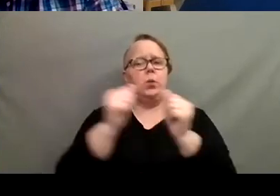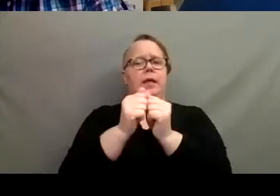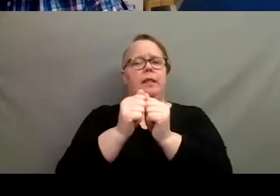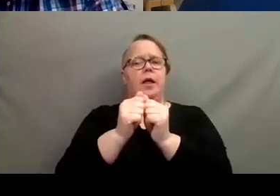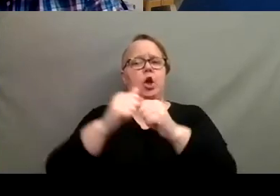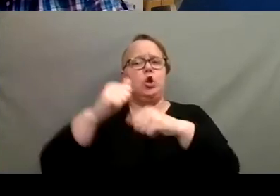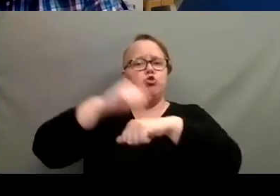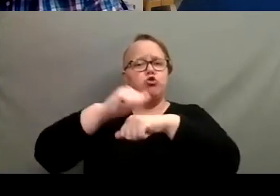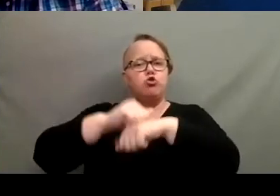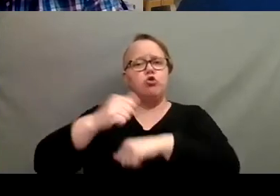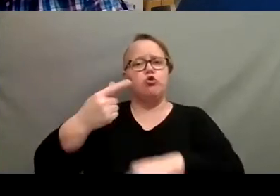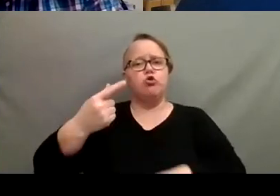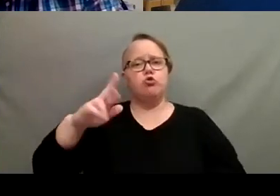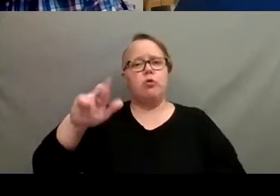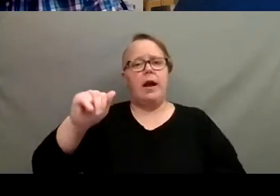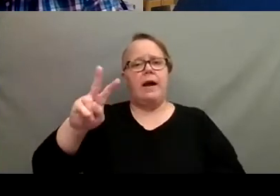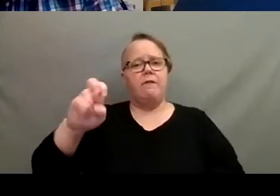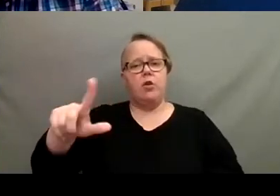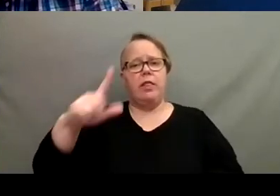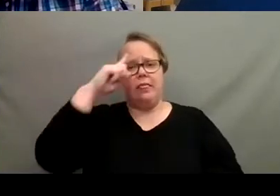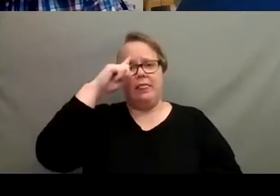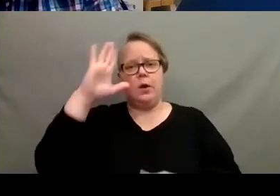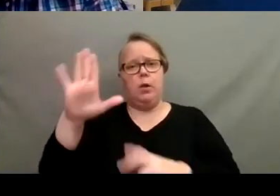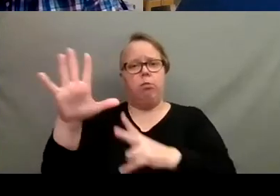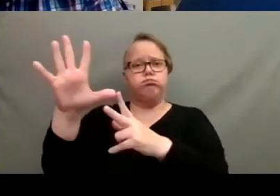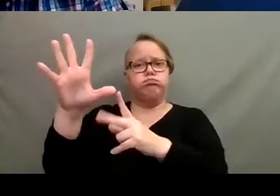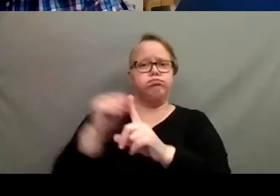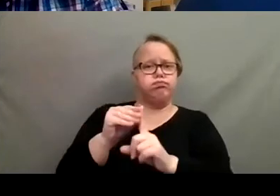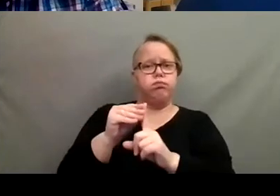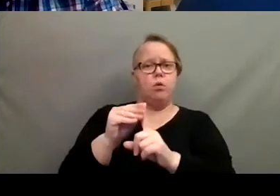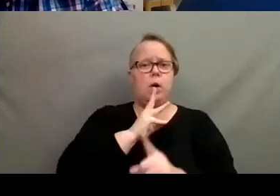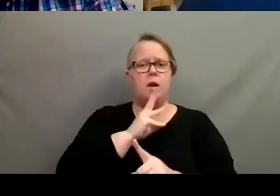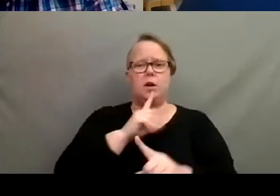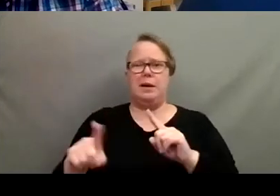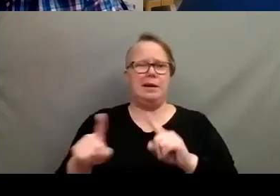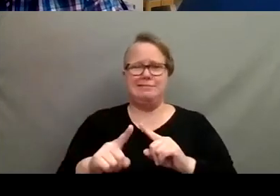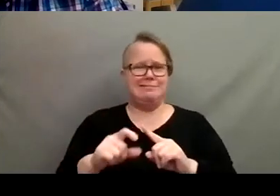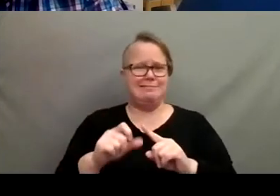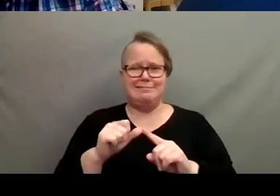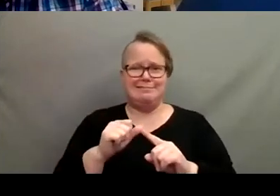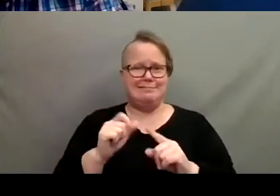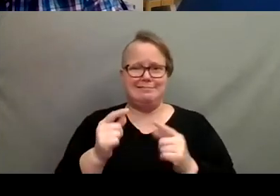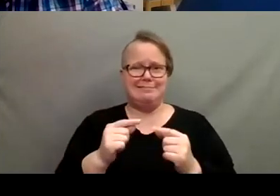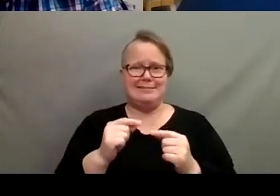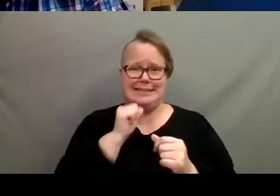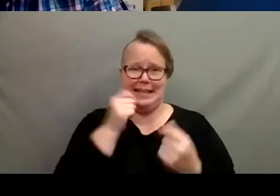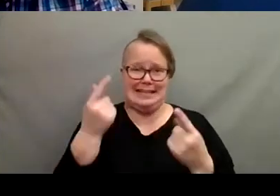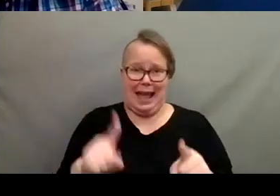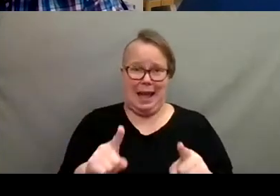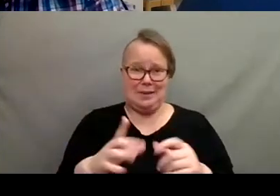think that that will attract the water, but it's not what's happening. not quite.